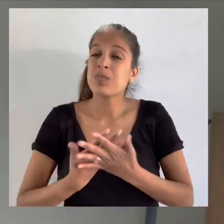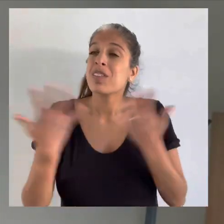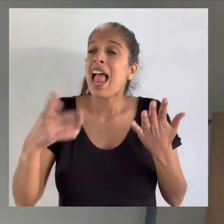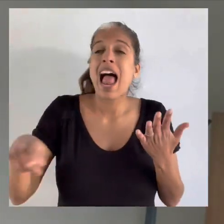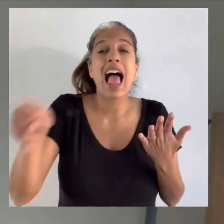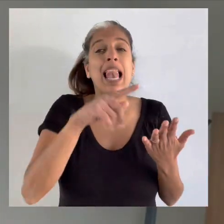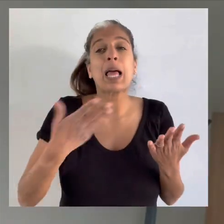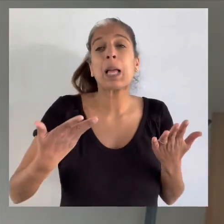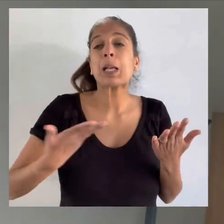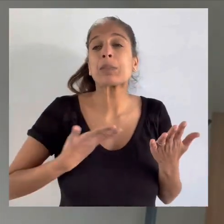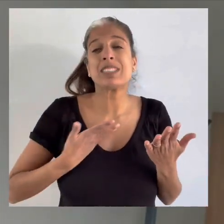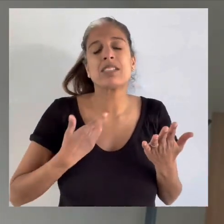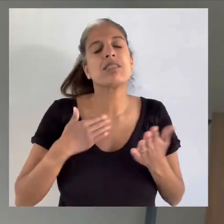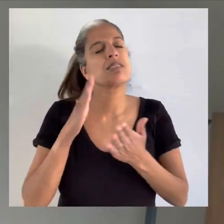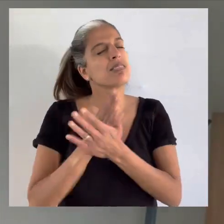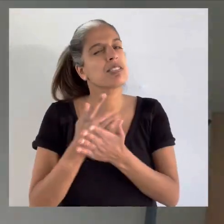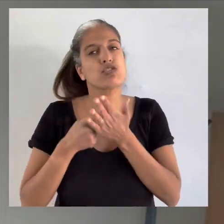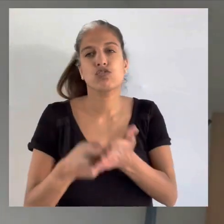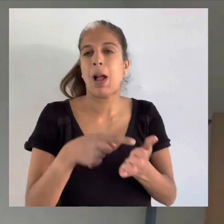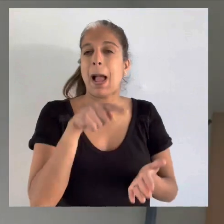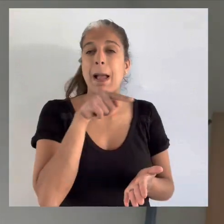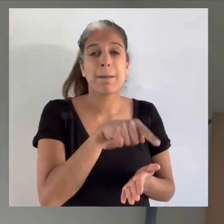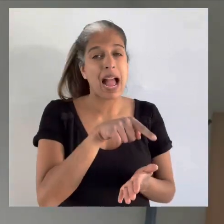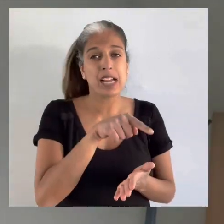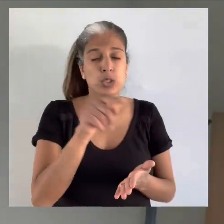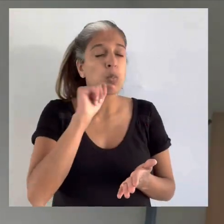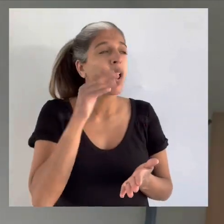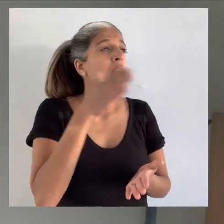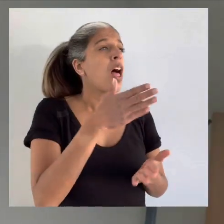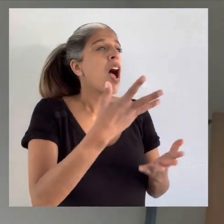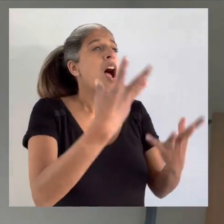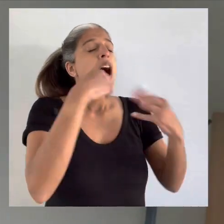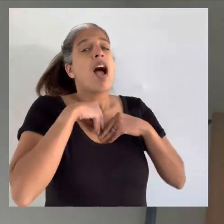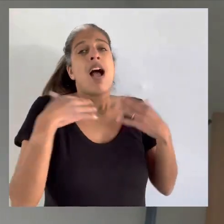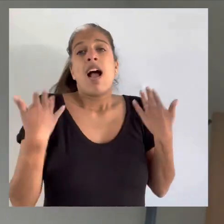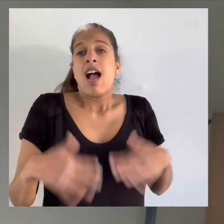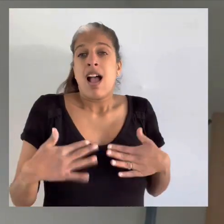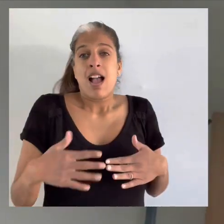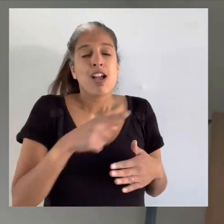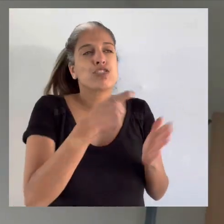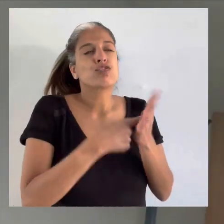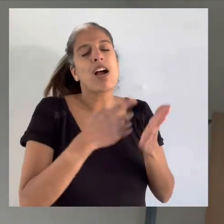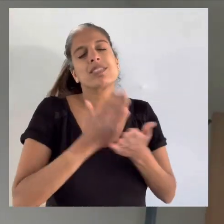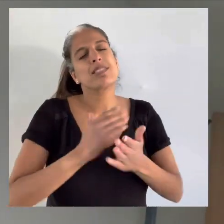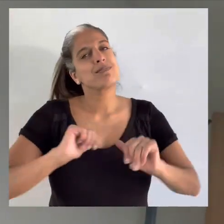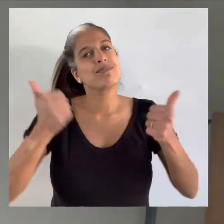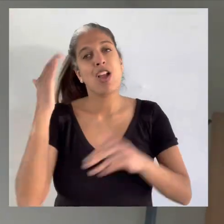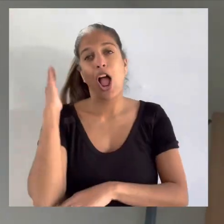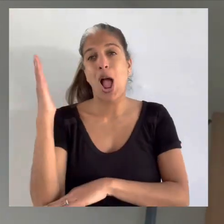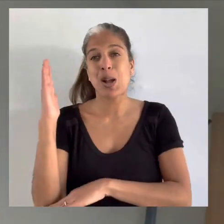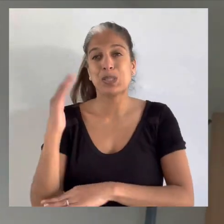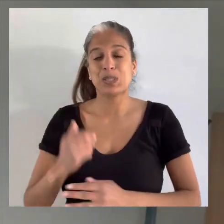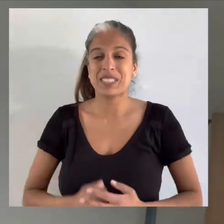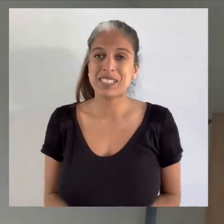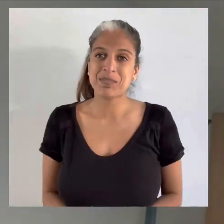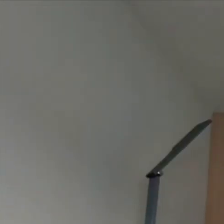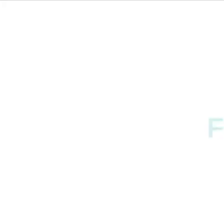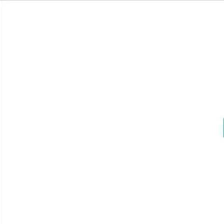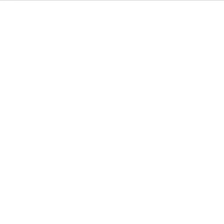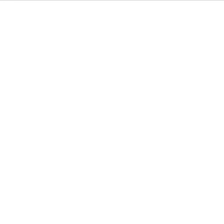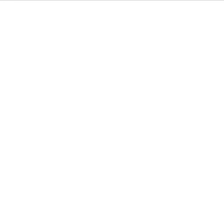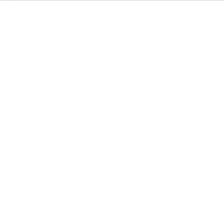make our product more accessible. So for any business, I definitely recommend it. There's a lot you'll take from it. Russell's a great host.